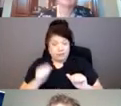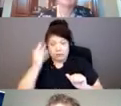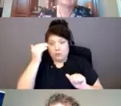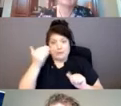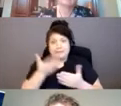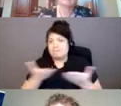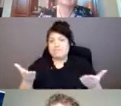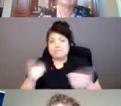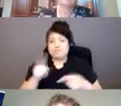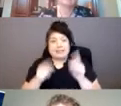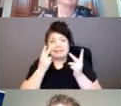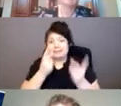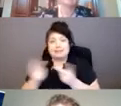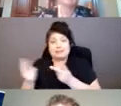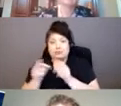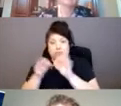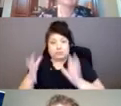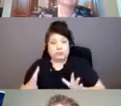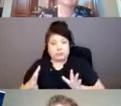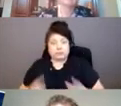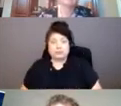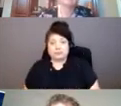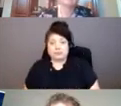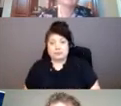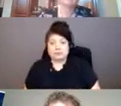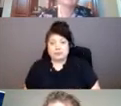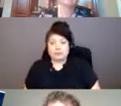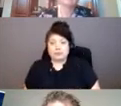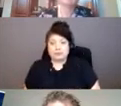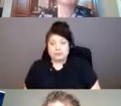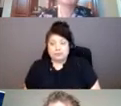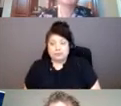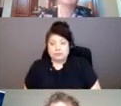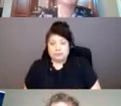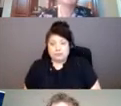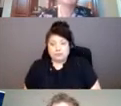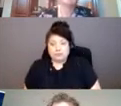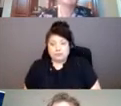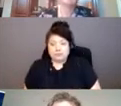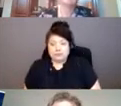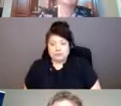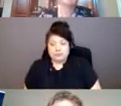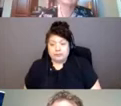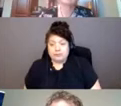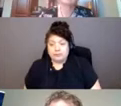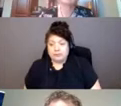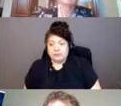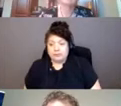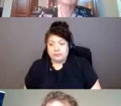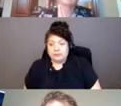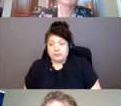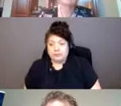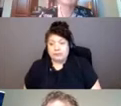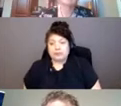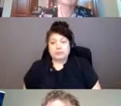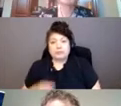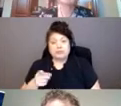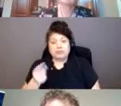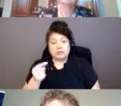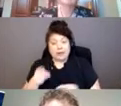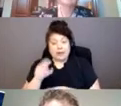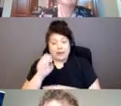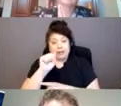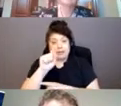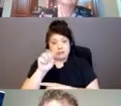see the interpreter yet. Sure. So if everyone can just go to where it says stop video and just